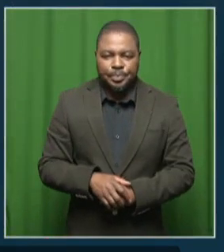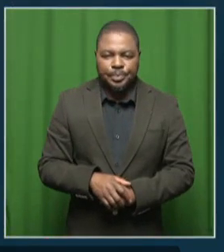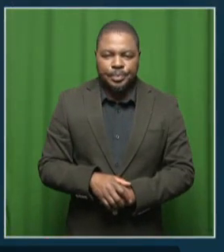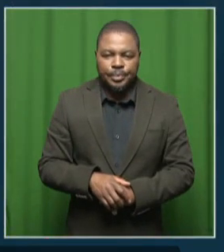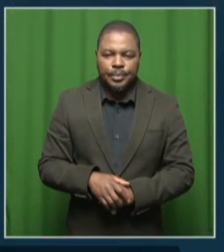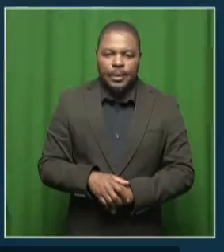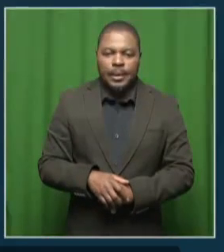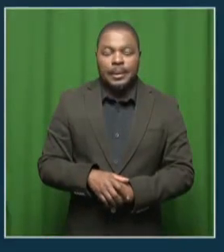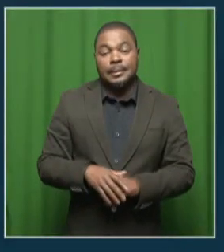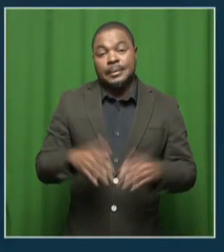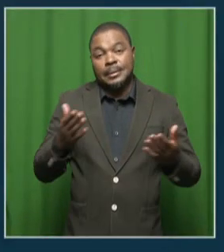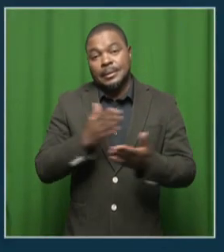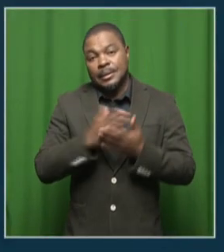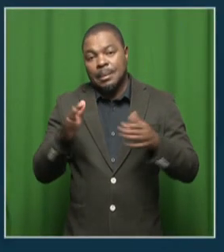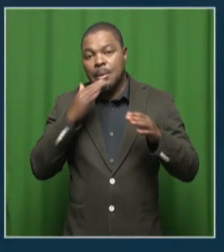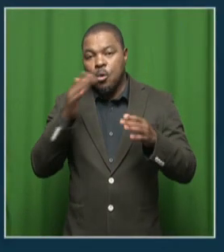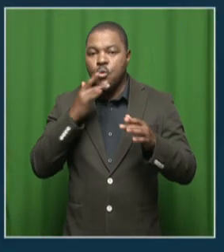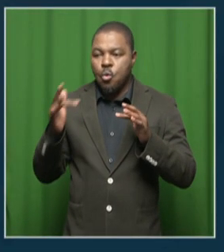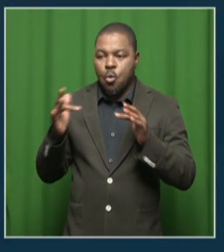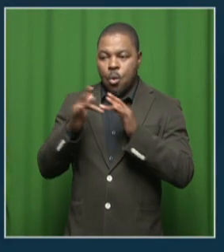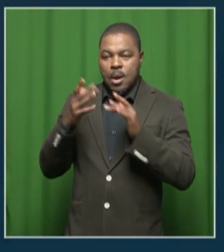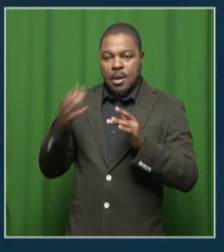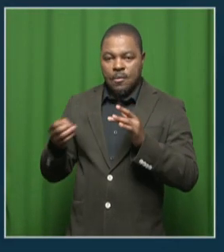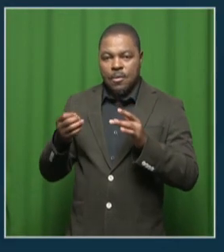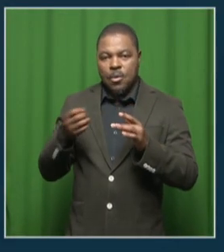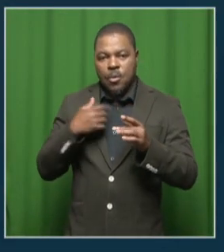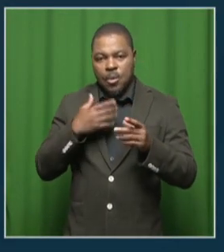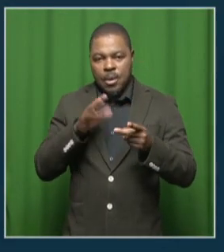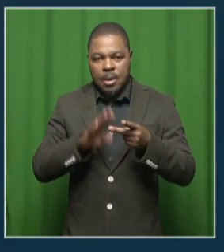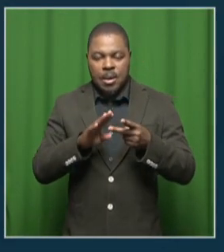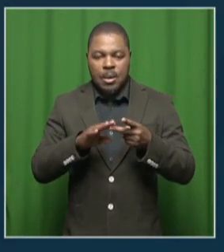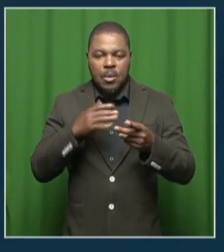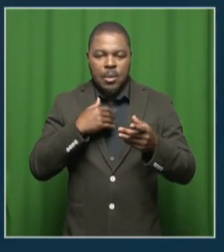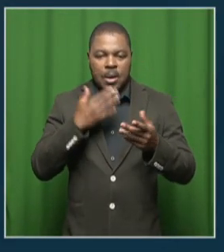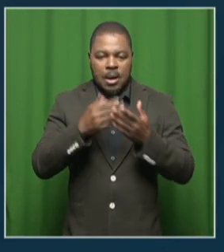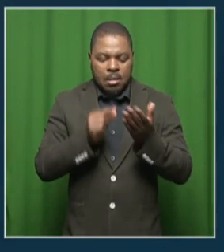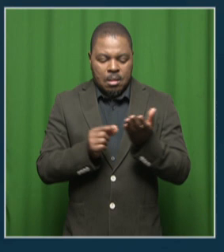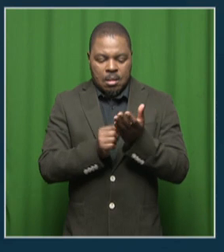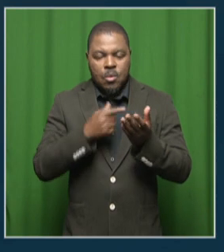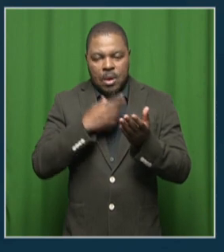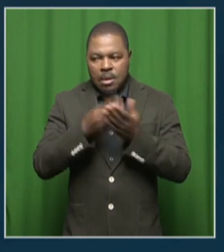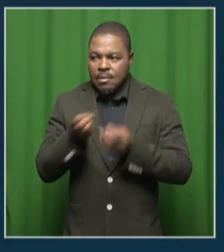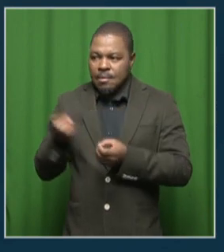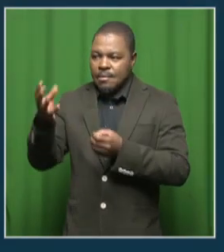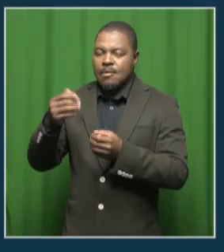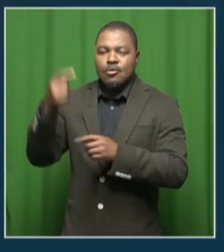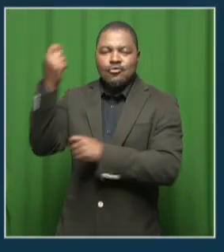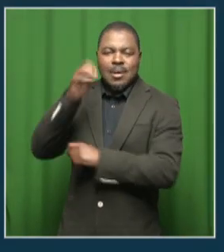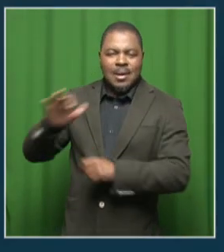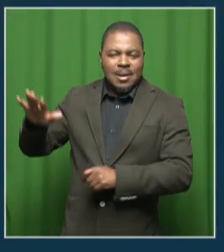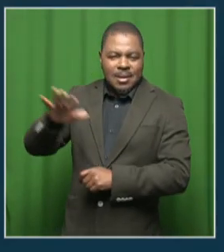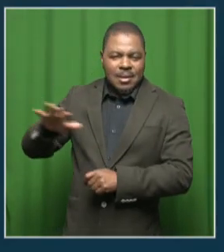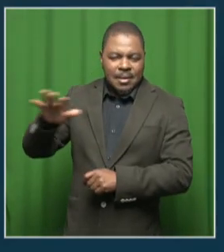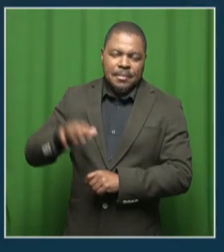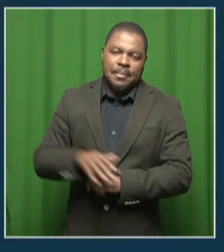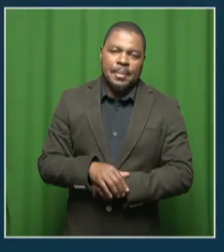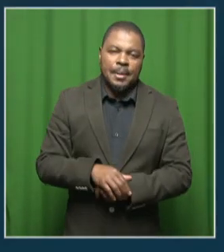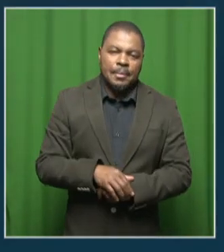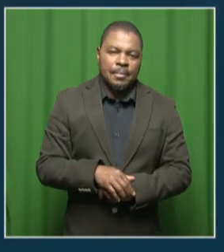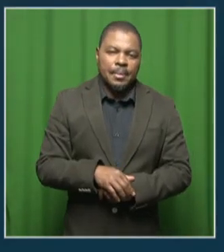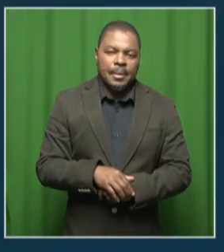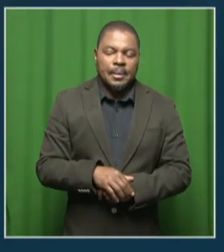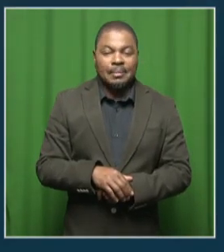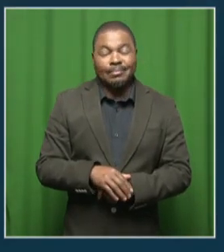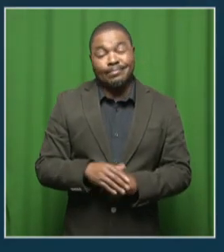And certainly to those who are connected, but we also do a version on a memory stick so we can actually get it into rural areas as well. And